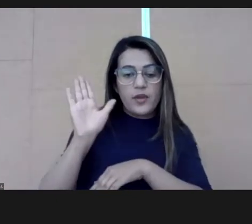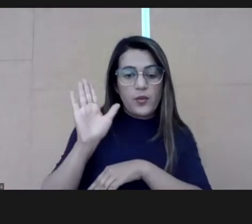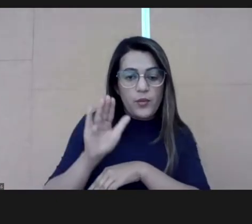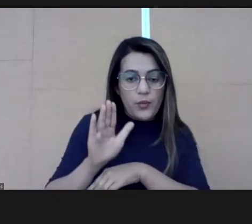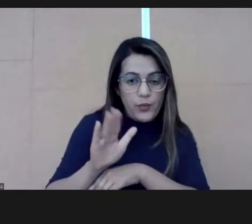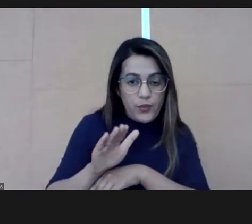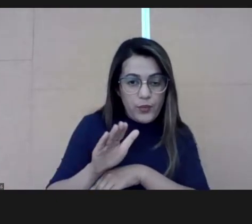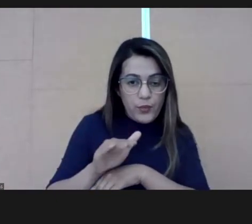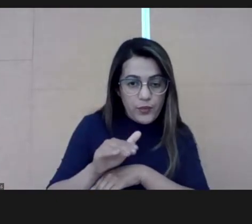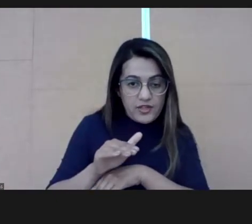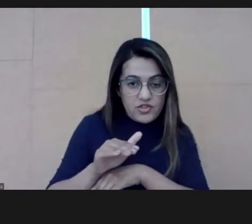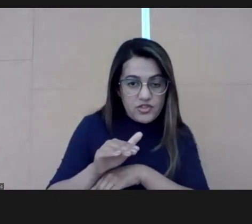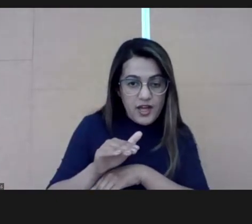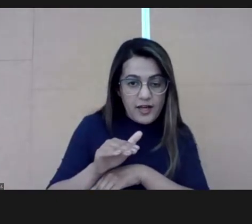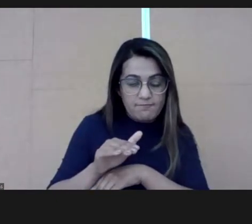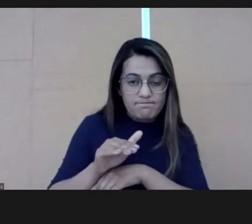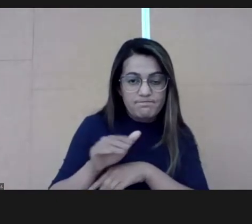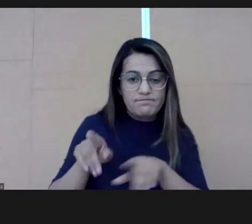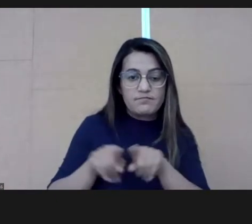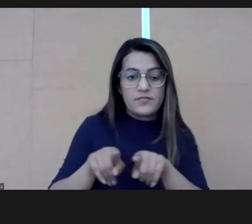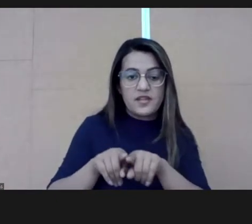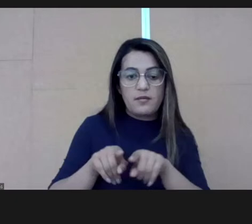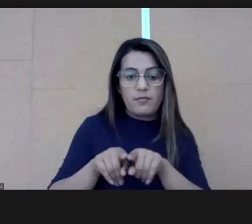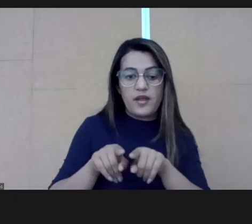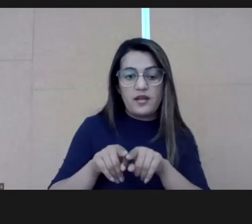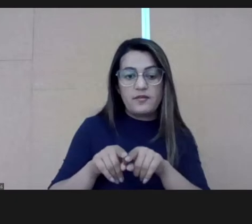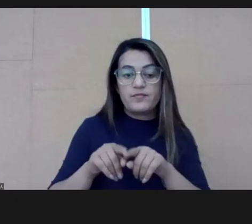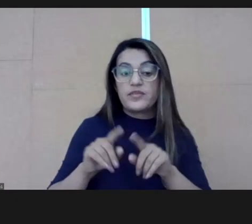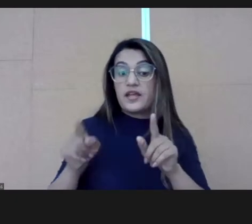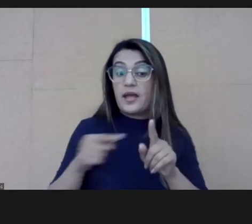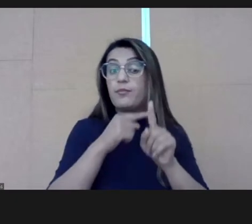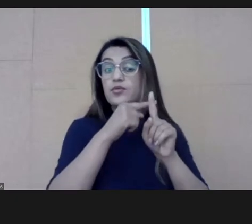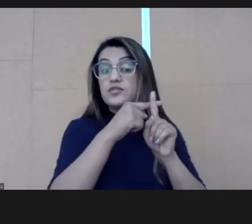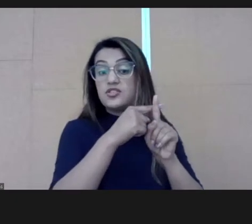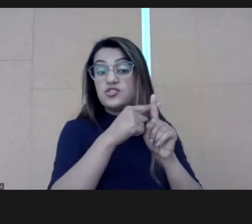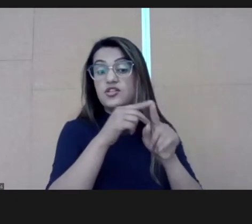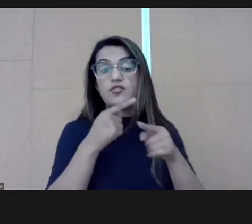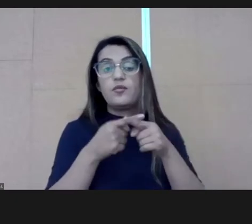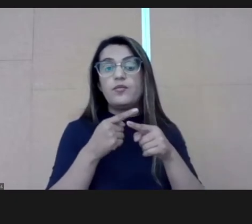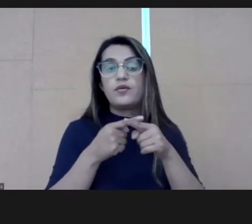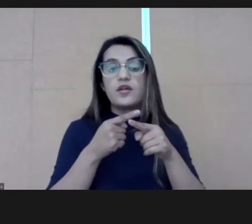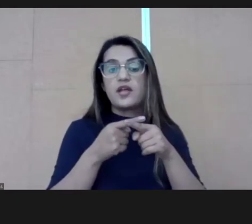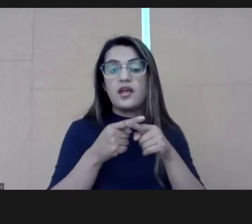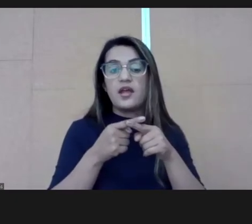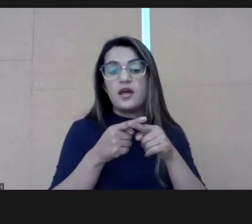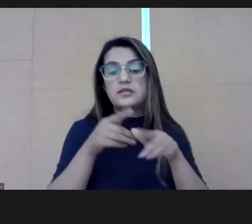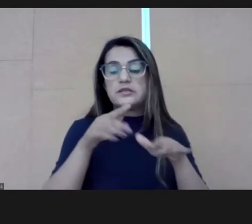same time, also make our courses a little bit less expensive.